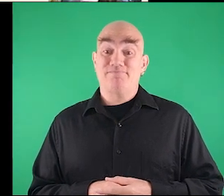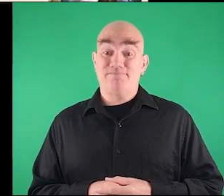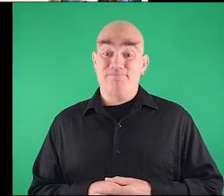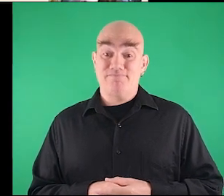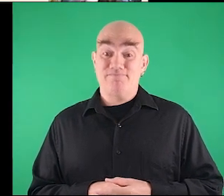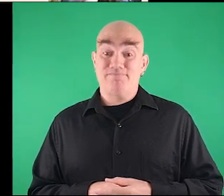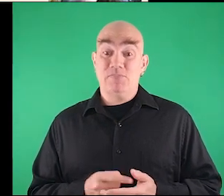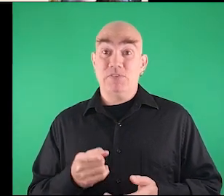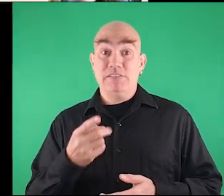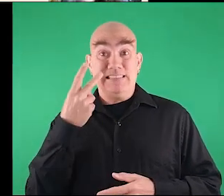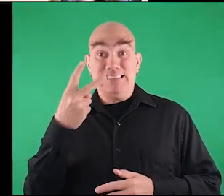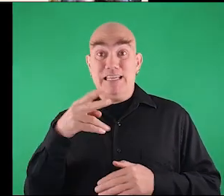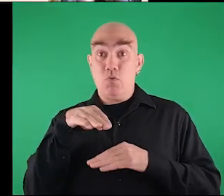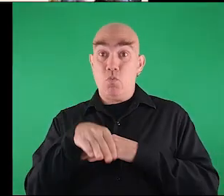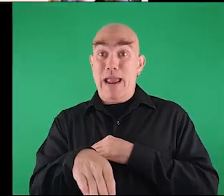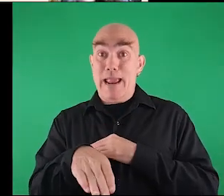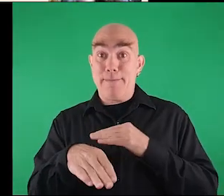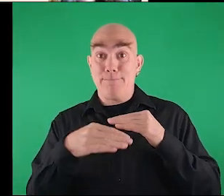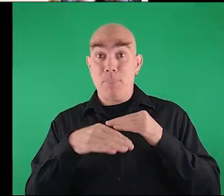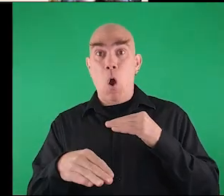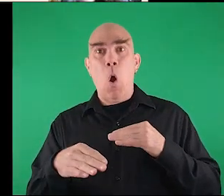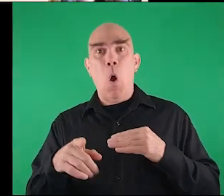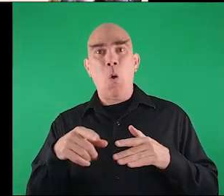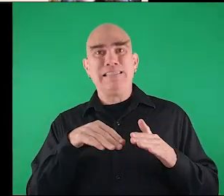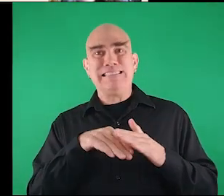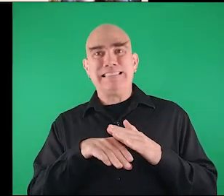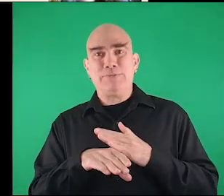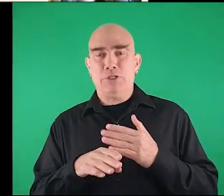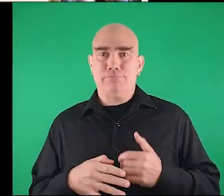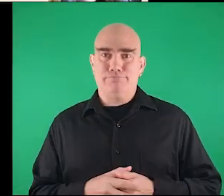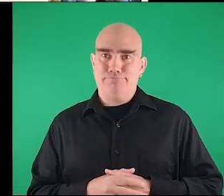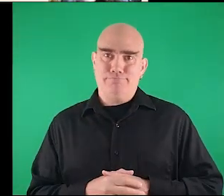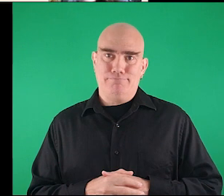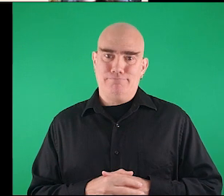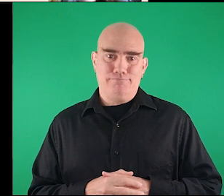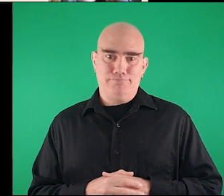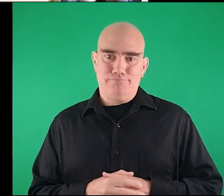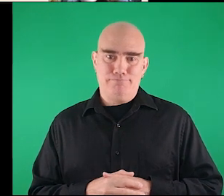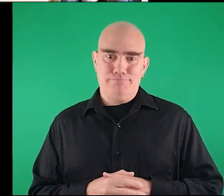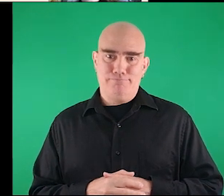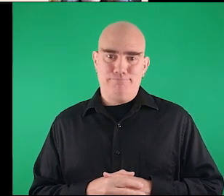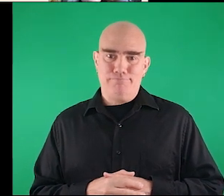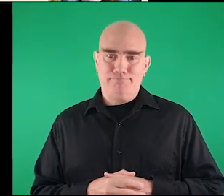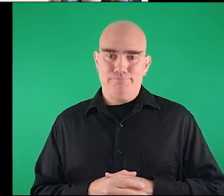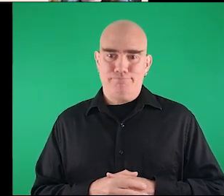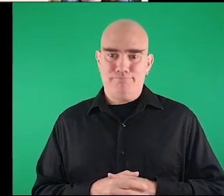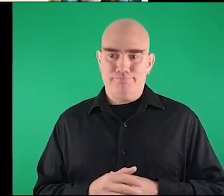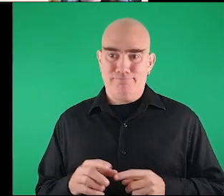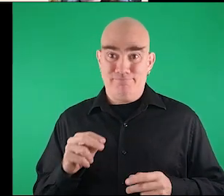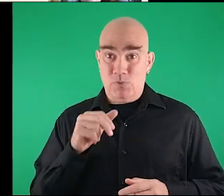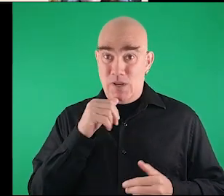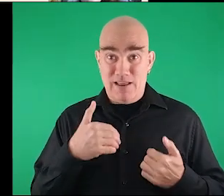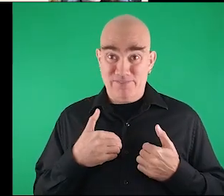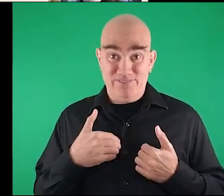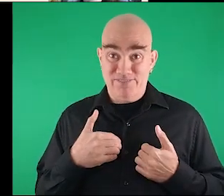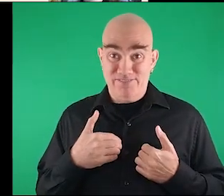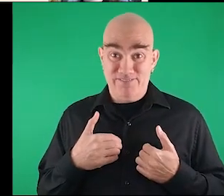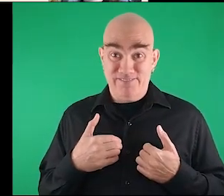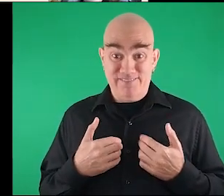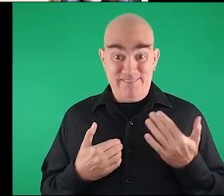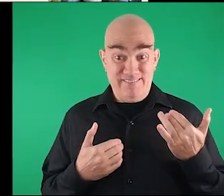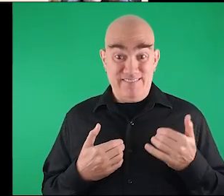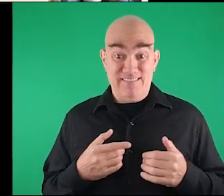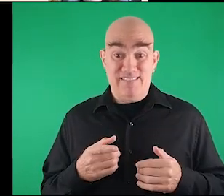because because there is a ramp you think oh have accessibility but no